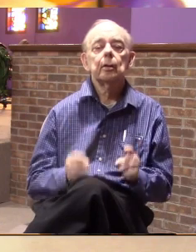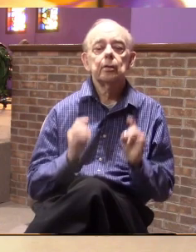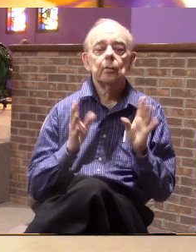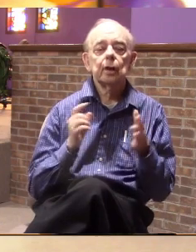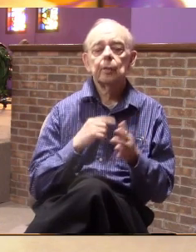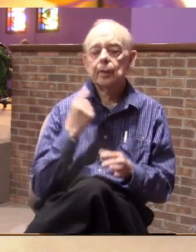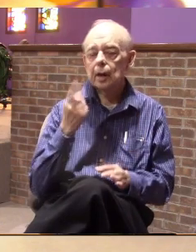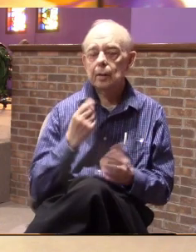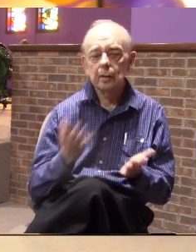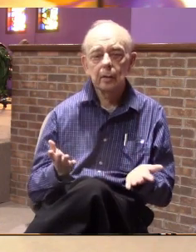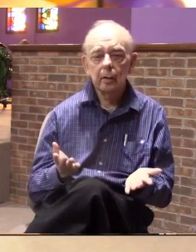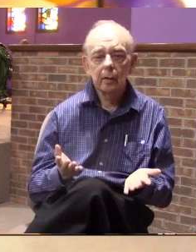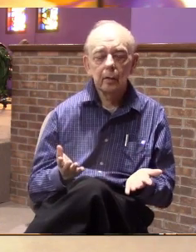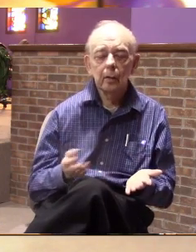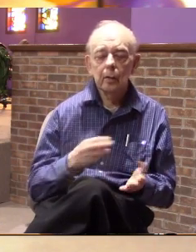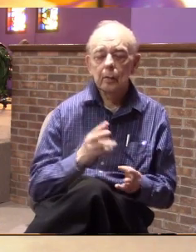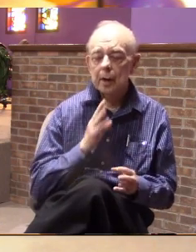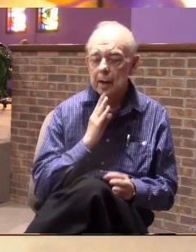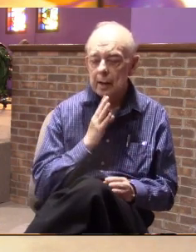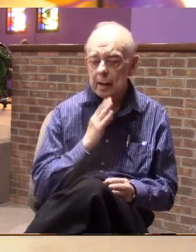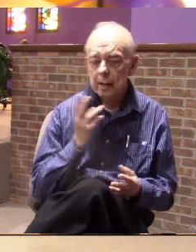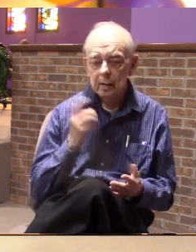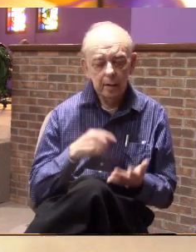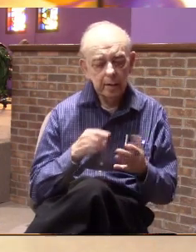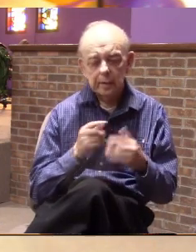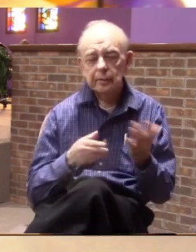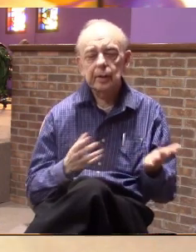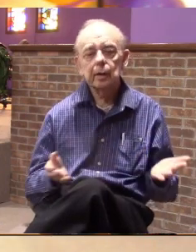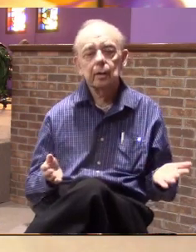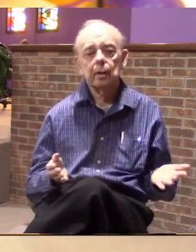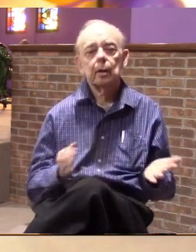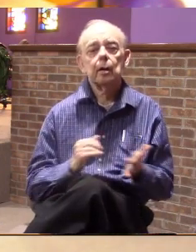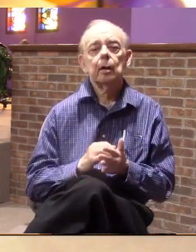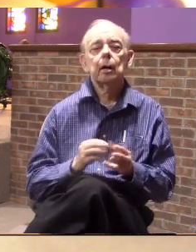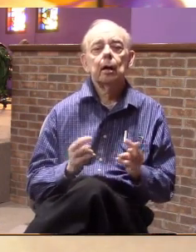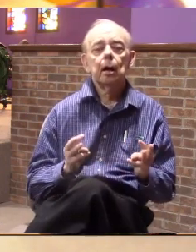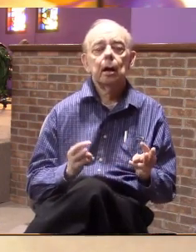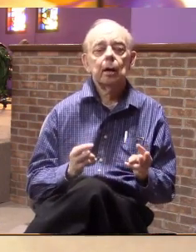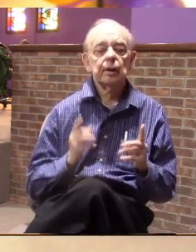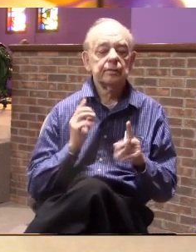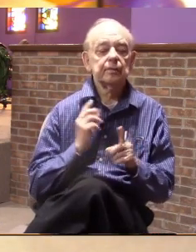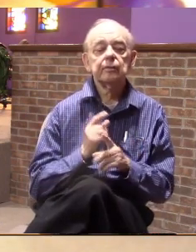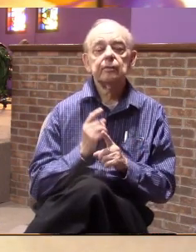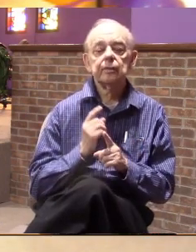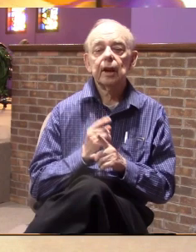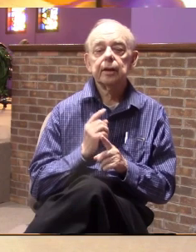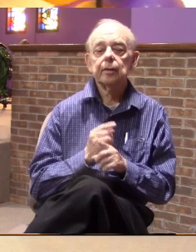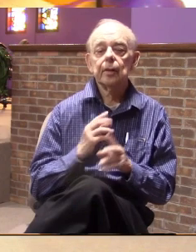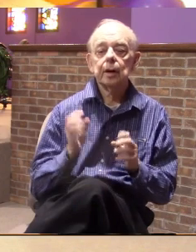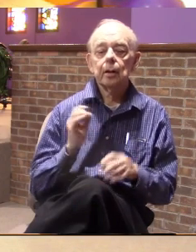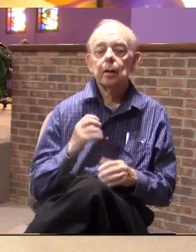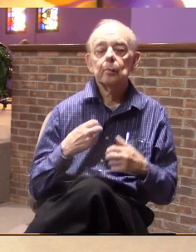way they look. They don't like the way they talk. They don't like this. They don't like that. That's the way to settle and just kill them.